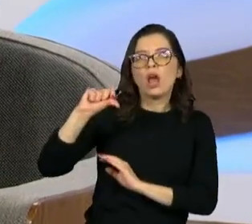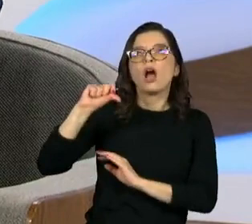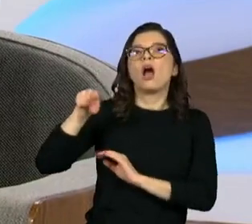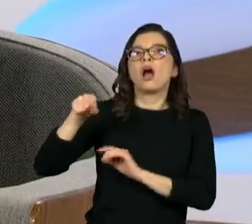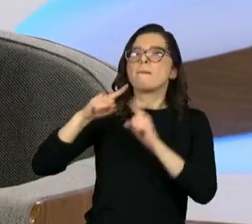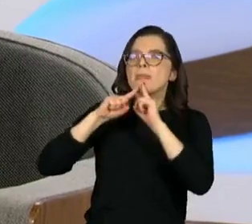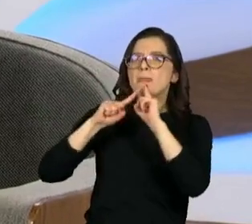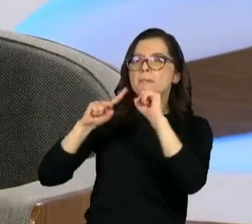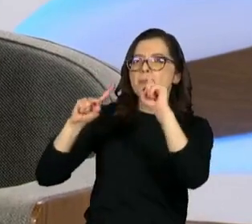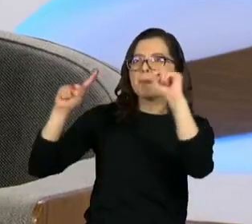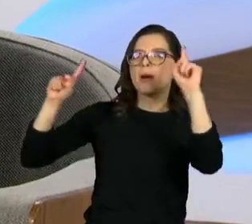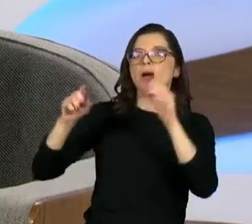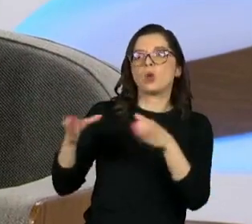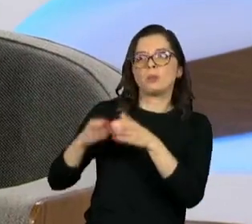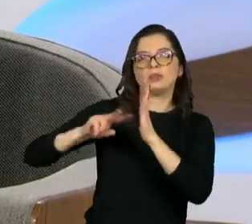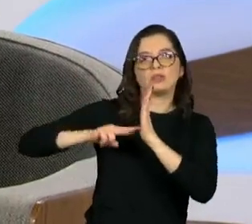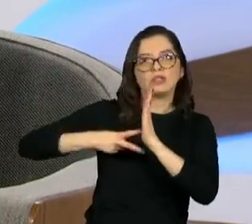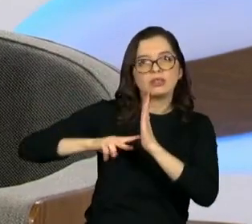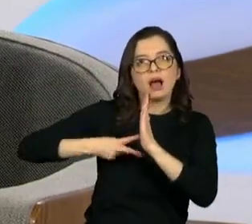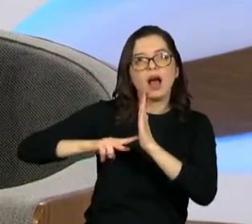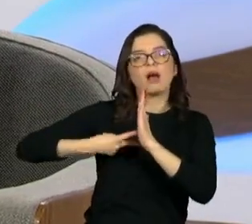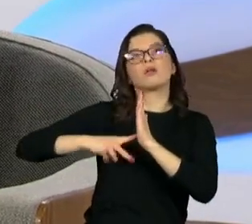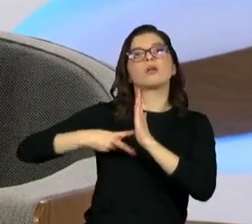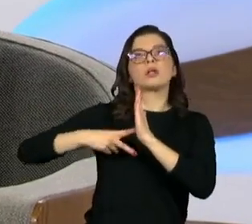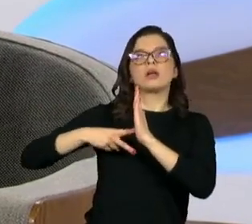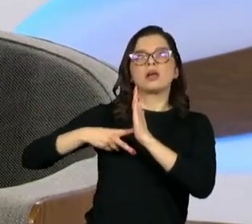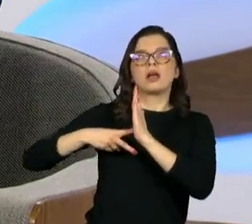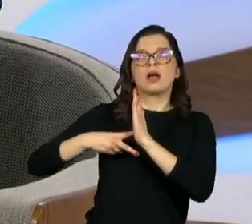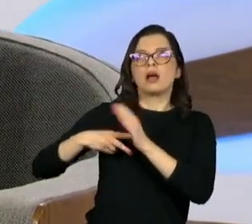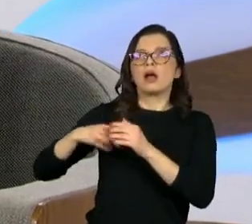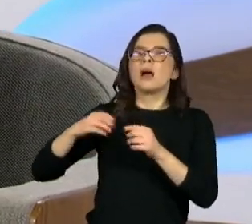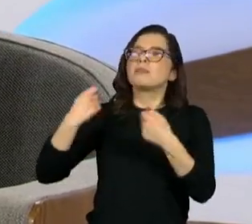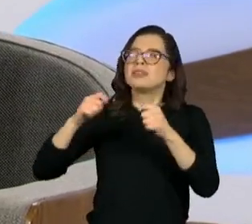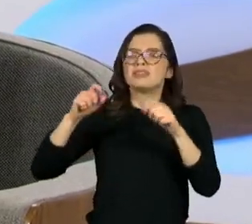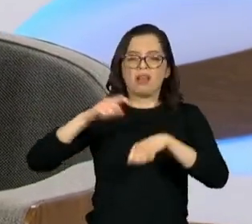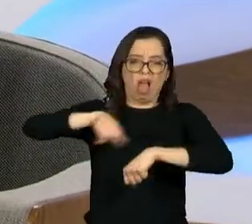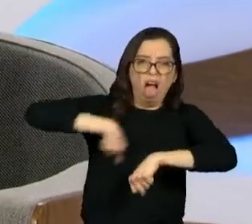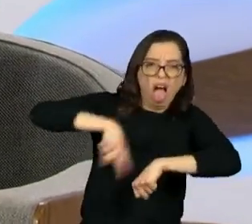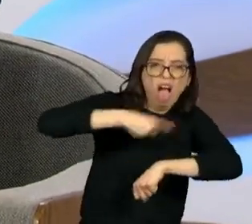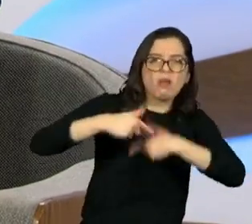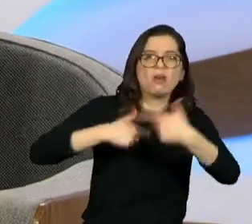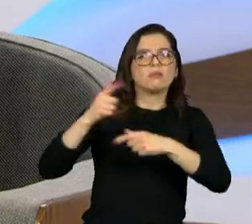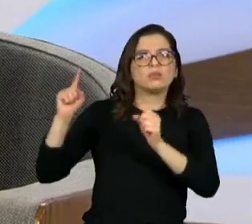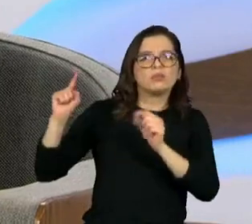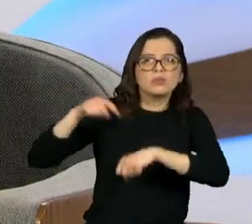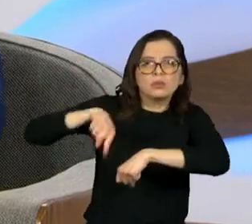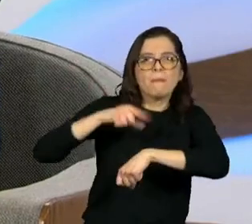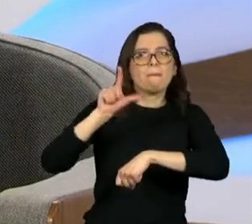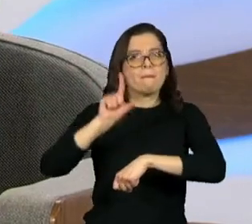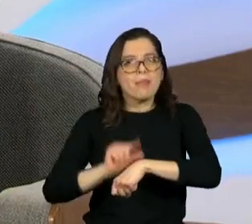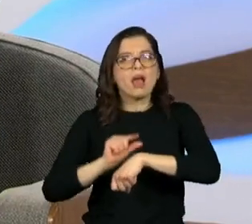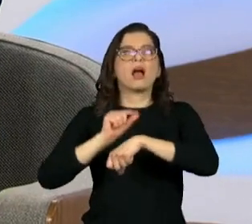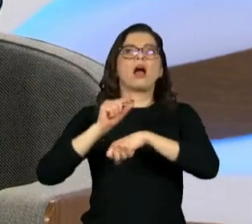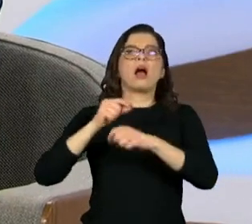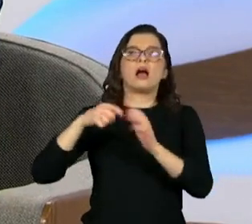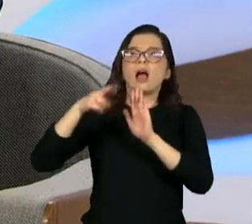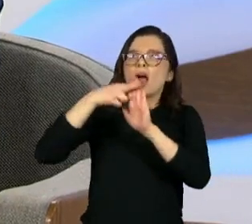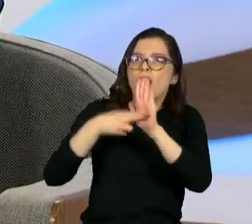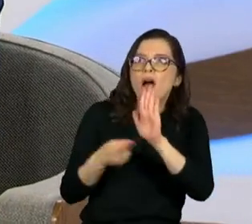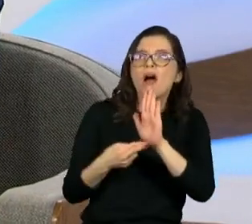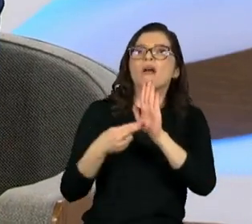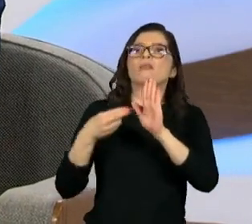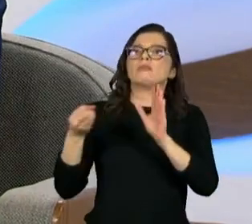they were demanding, as labor unions do, shorter hours of work, better pay, better safety. But one of their